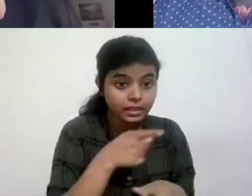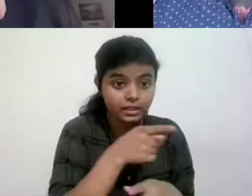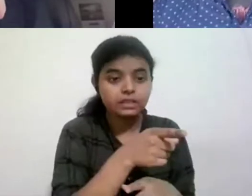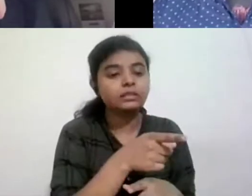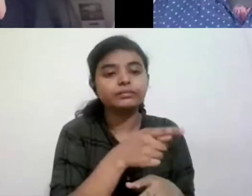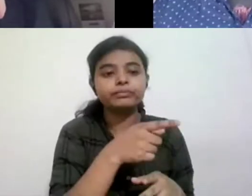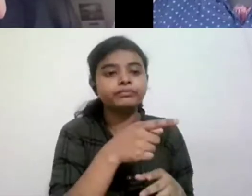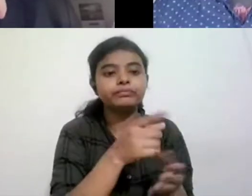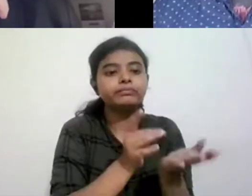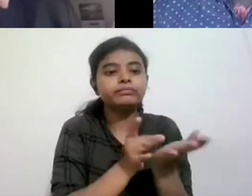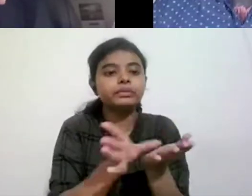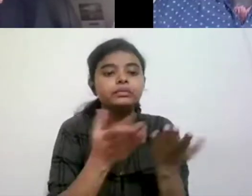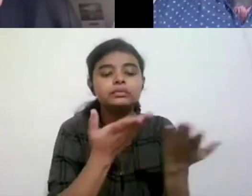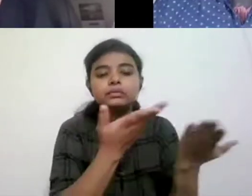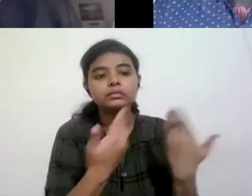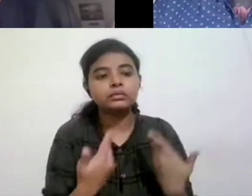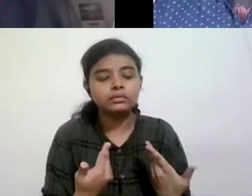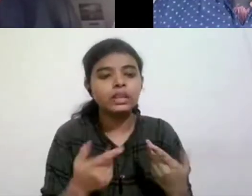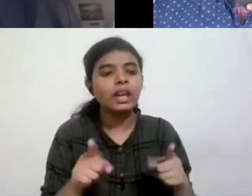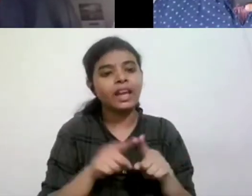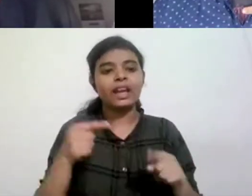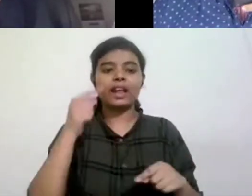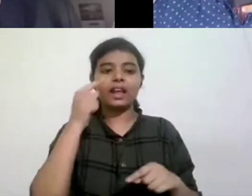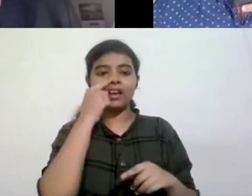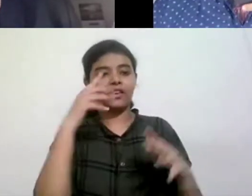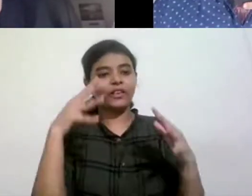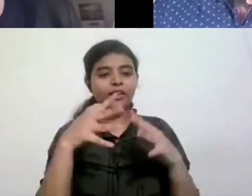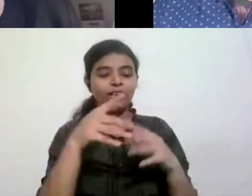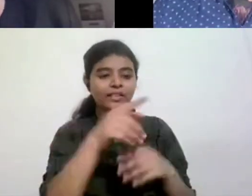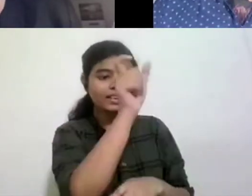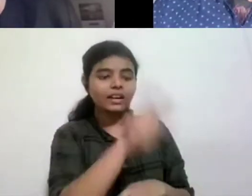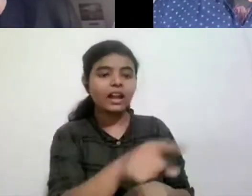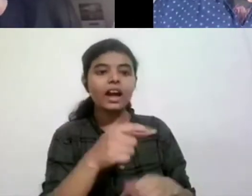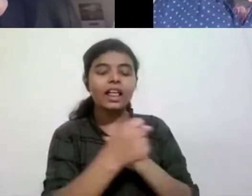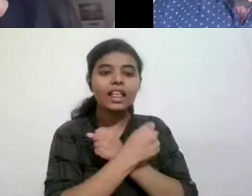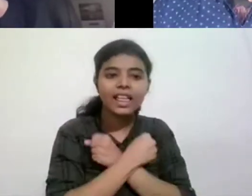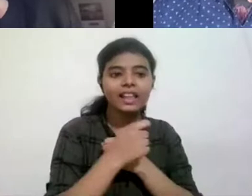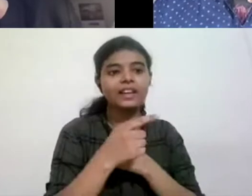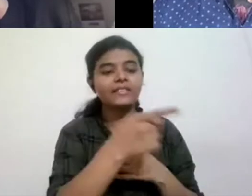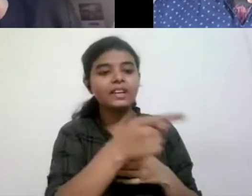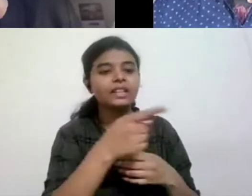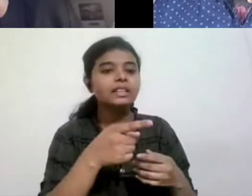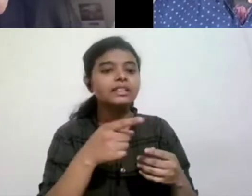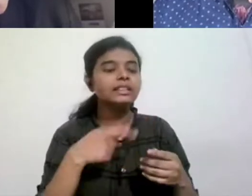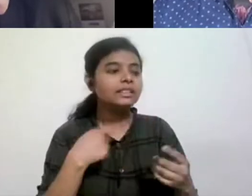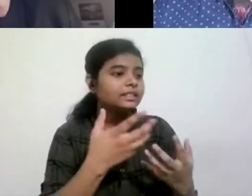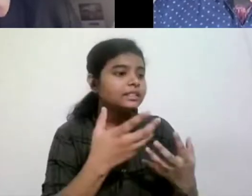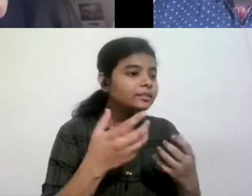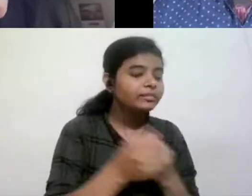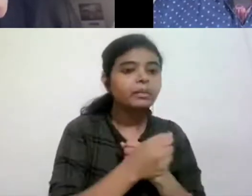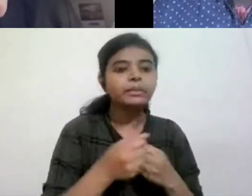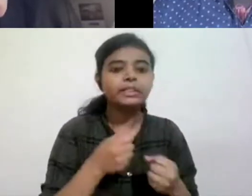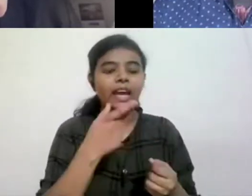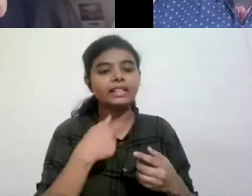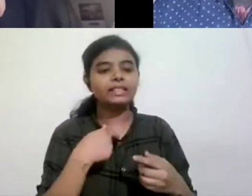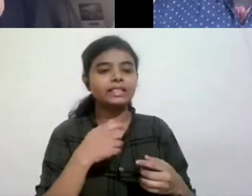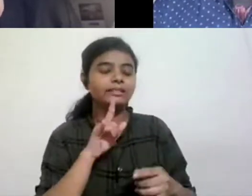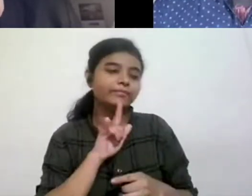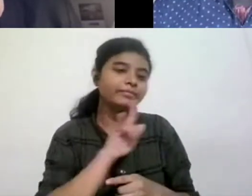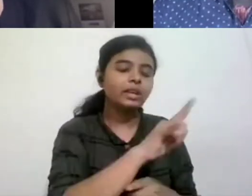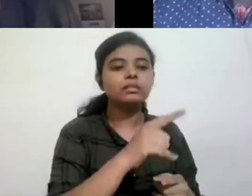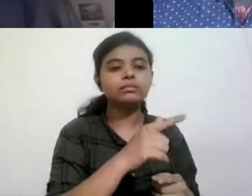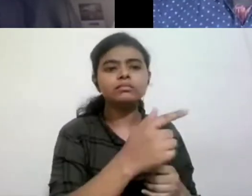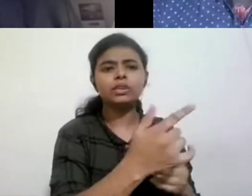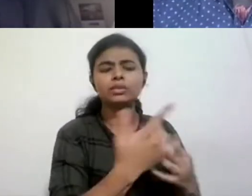really liked the girl and I proposed her. She was researching upon Erwin Goffman and, uh,